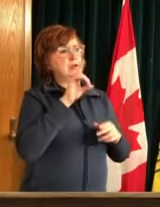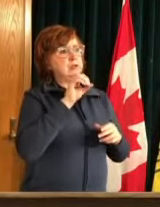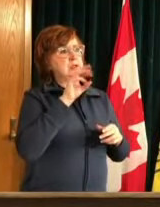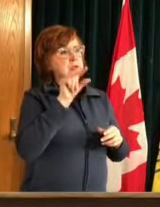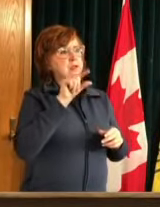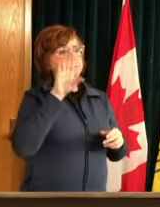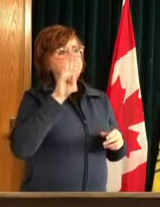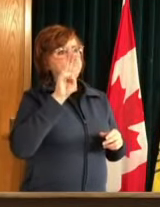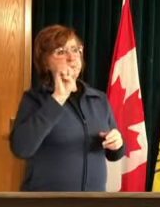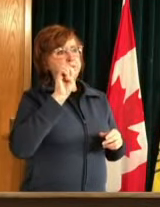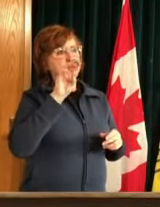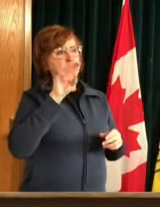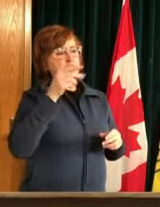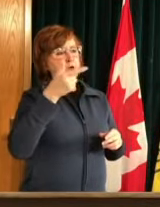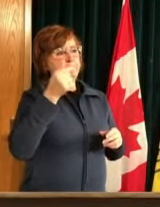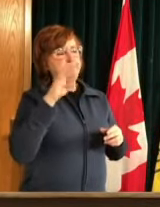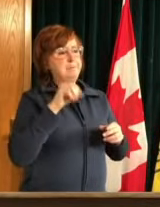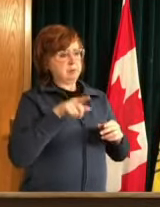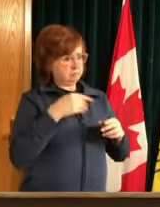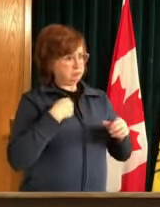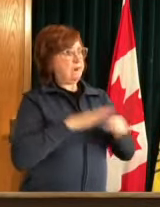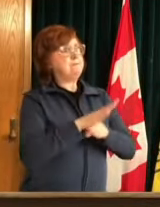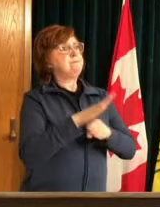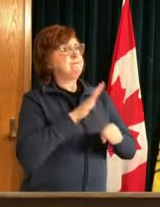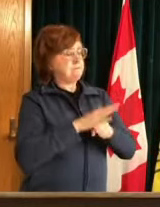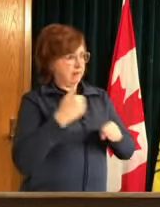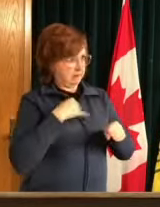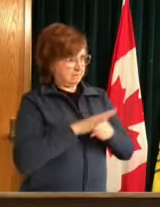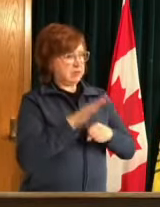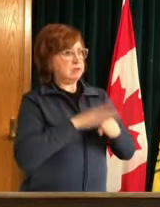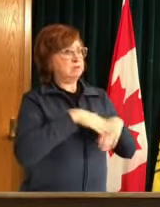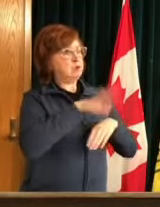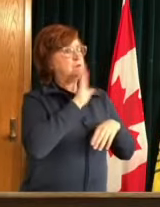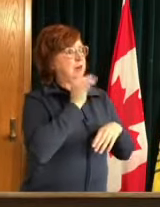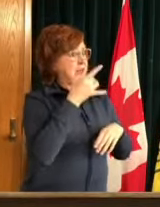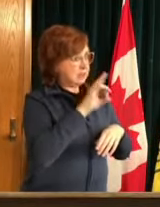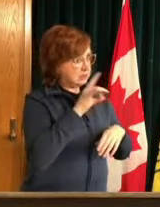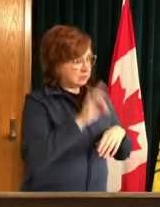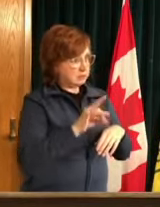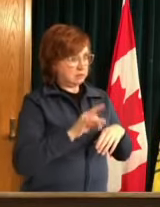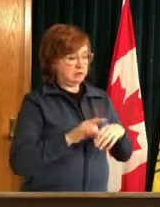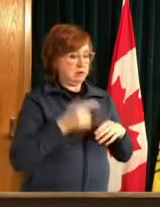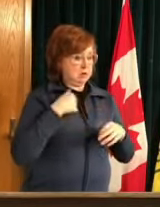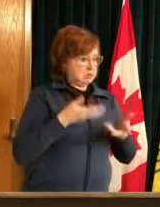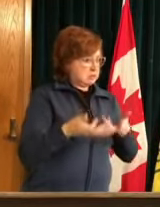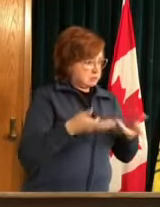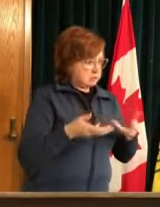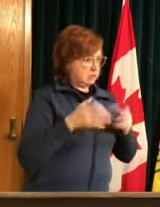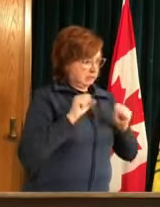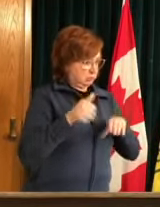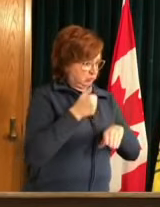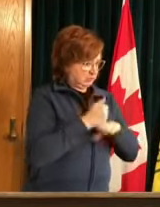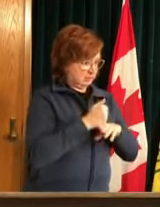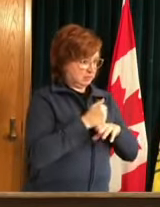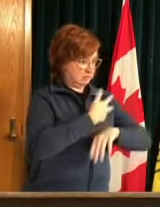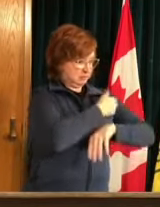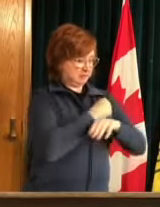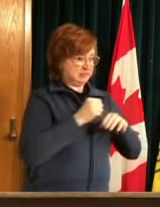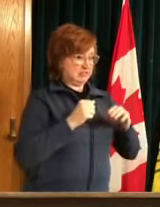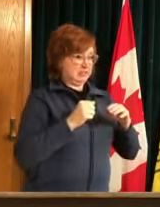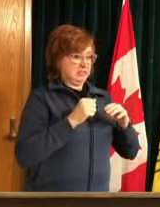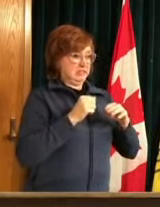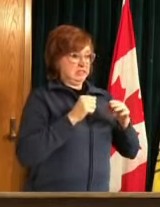there they're vaccinating people 18 and over and that they may be able to set up a vaccination clean clinics just south of the border to